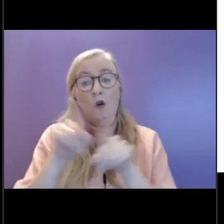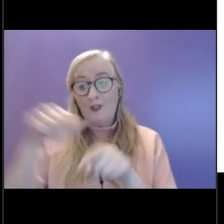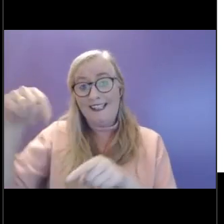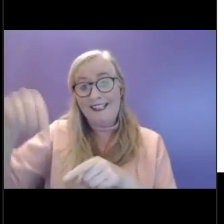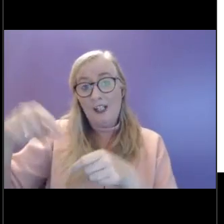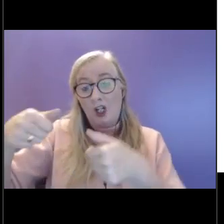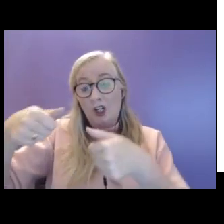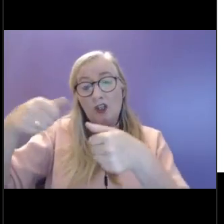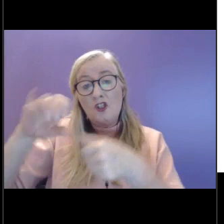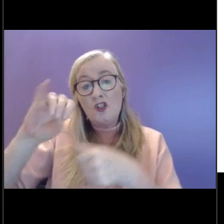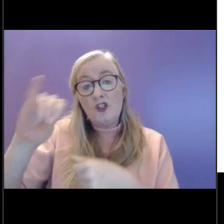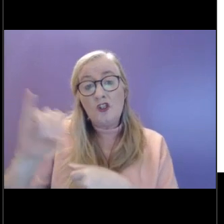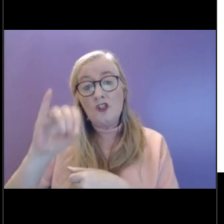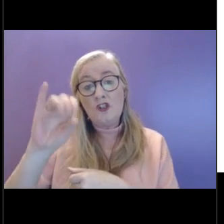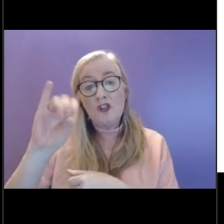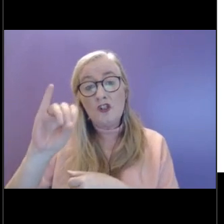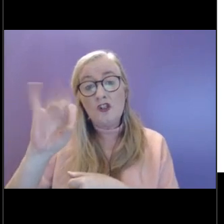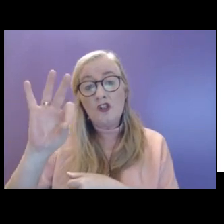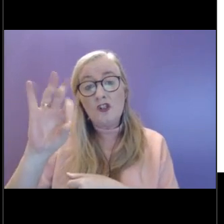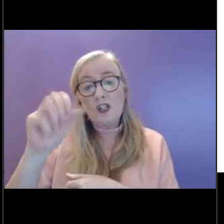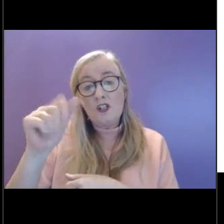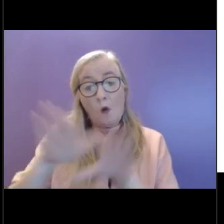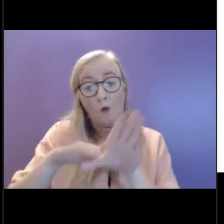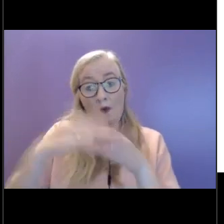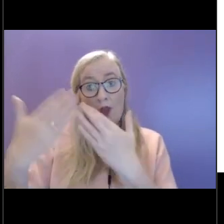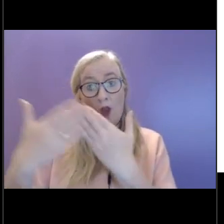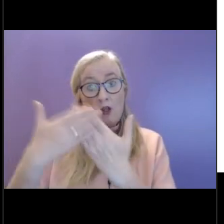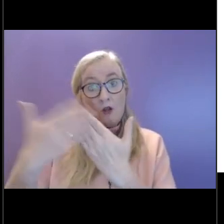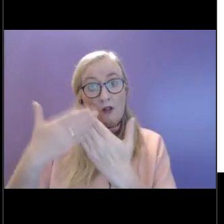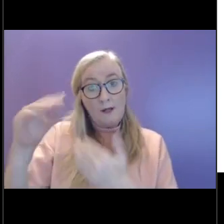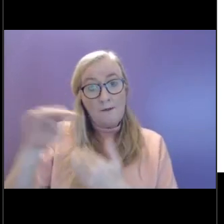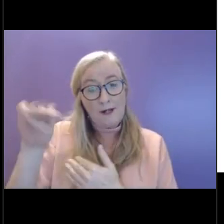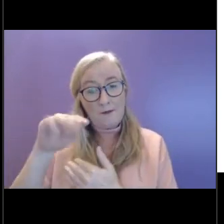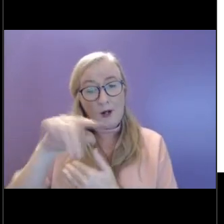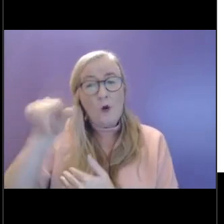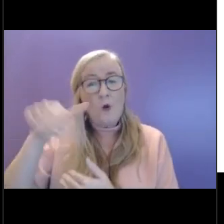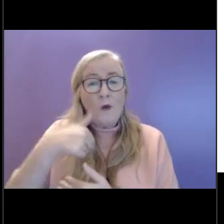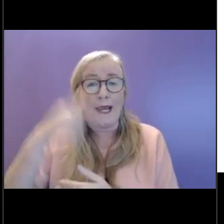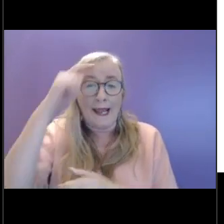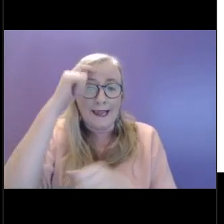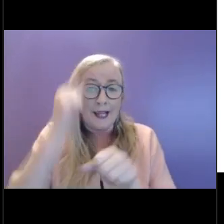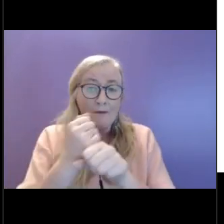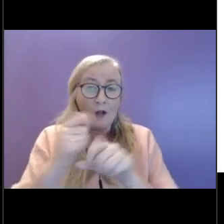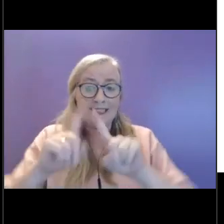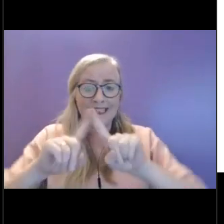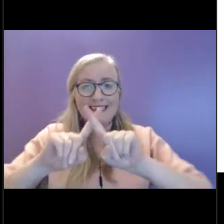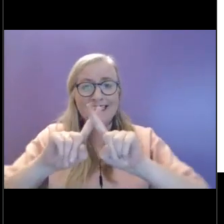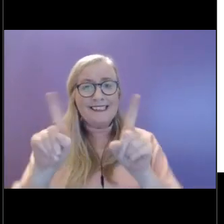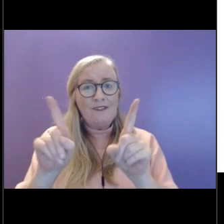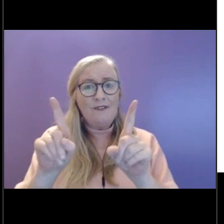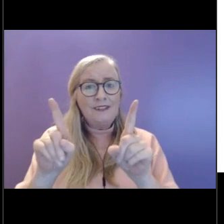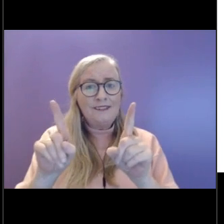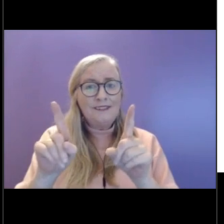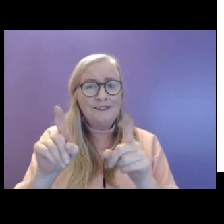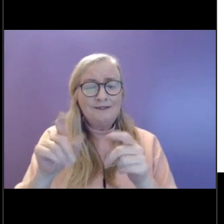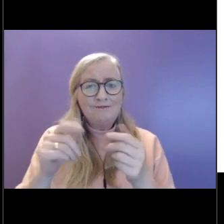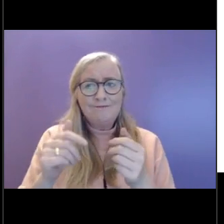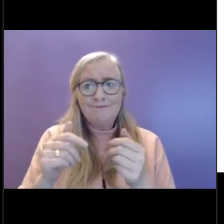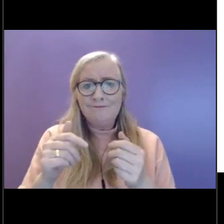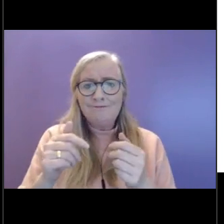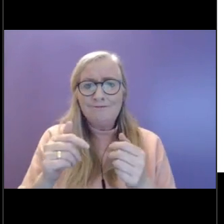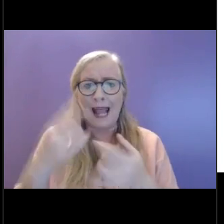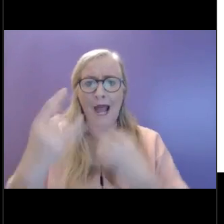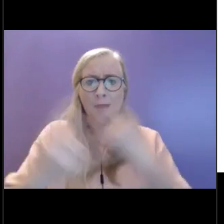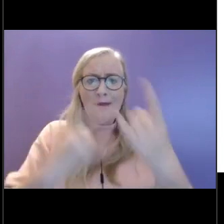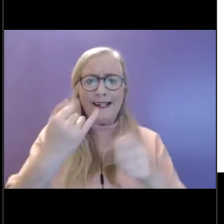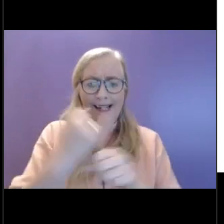people, where we might think about how the different situations in our lives have led us to respond in particular ways